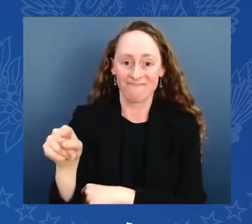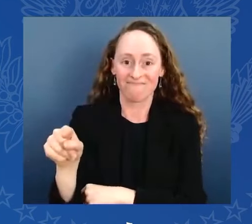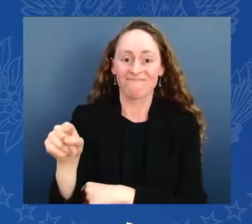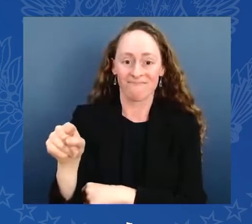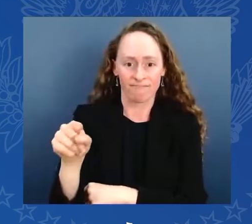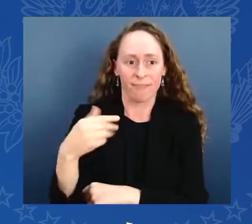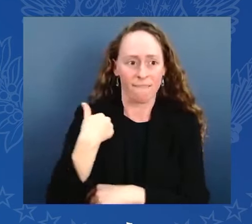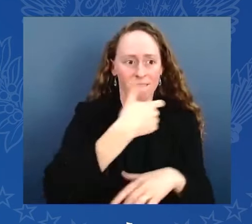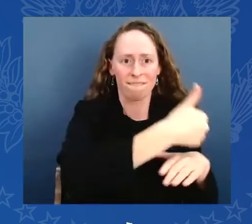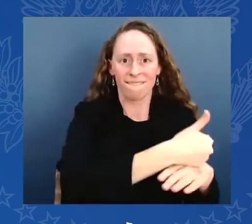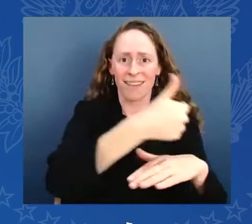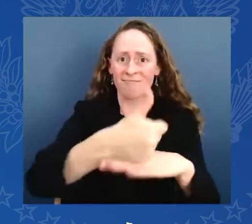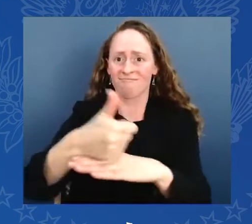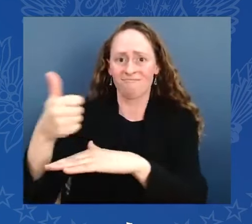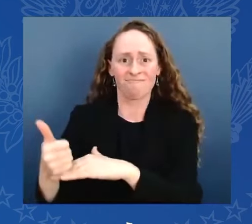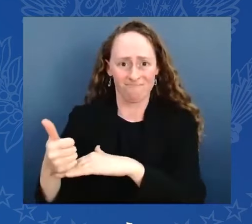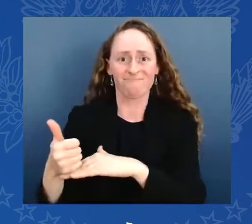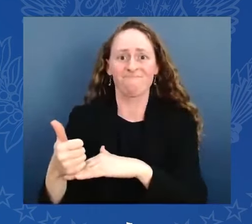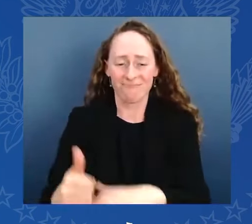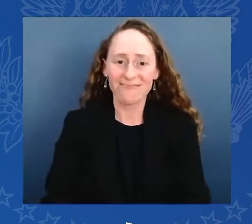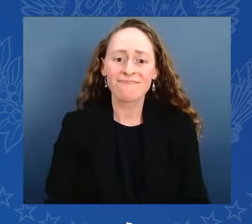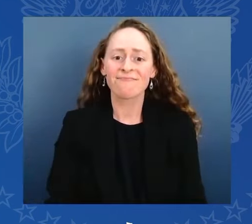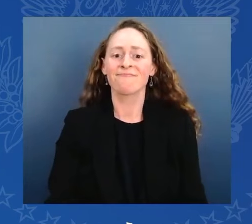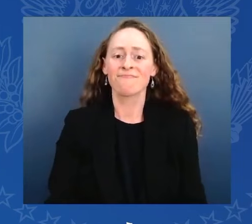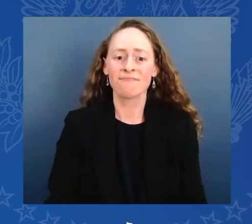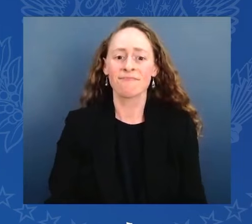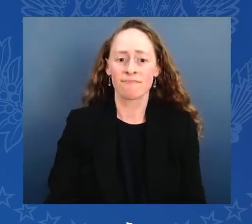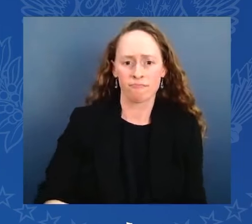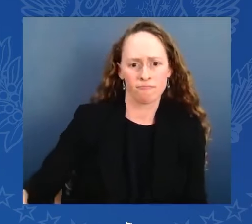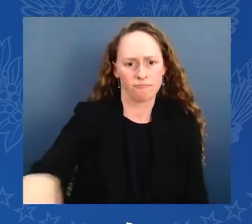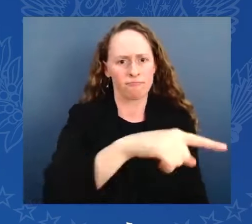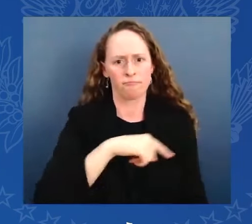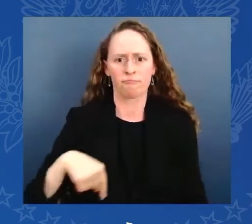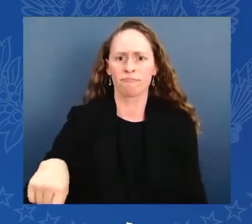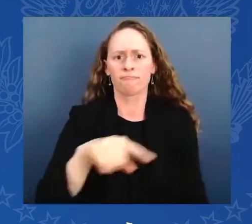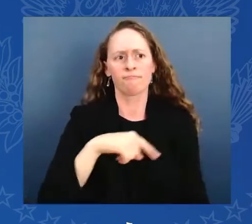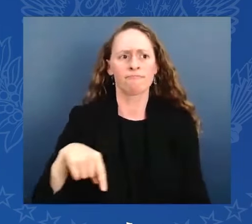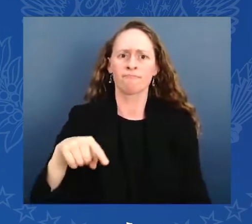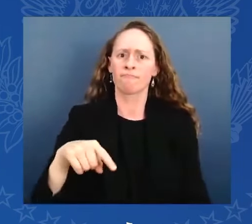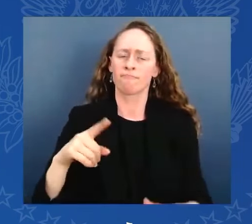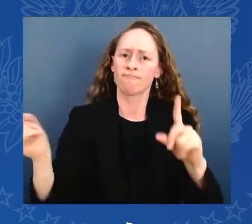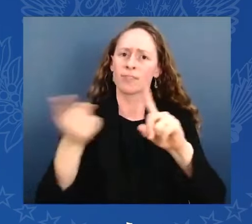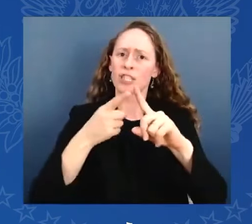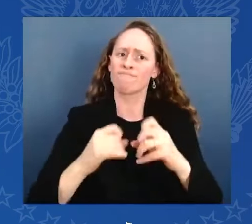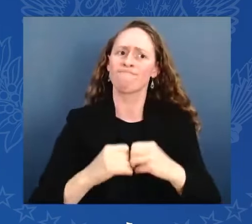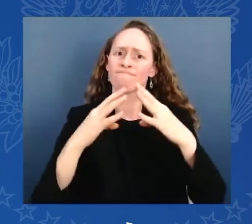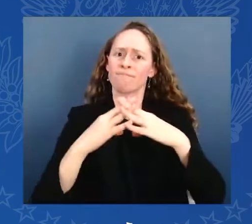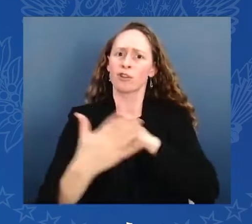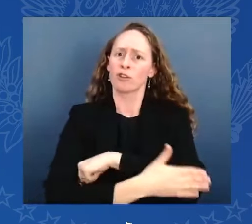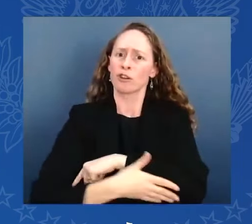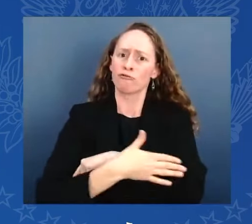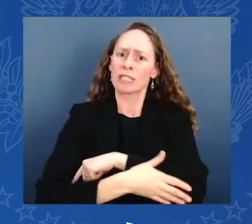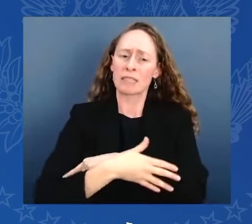America a monarchy or a Franklin's response was, a republic, if you can keep it.